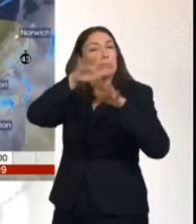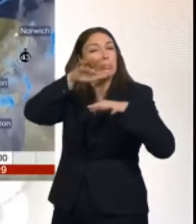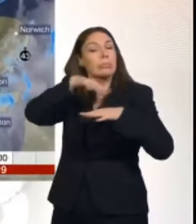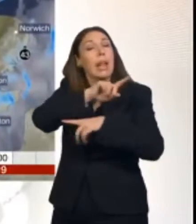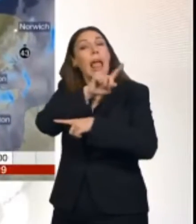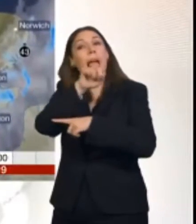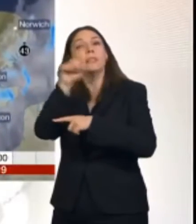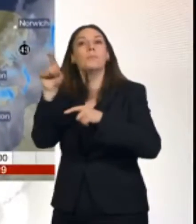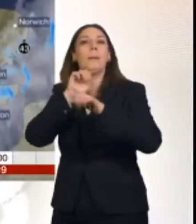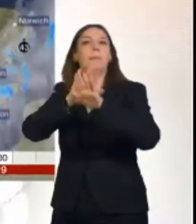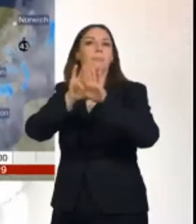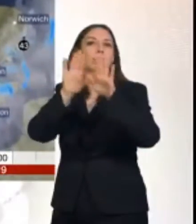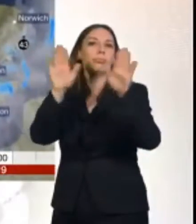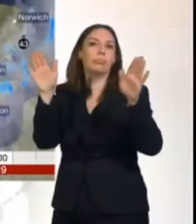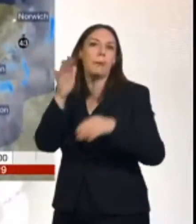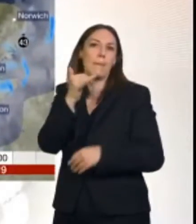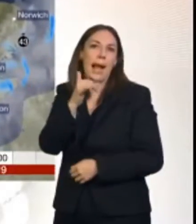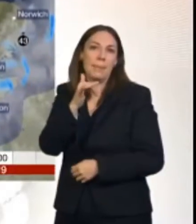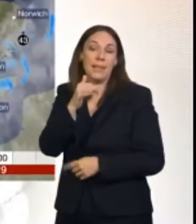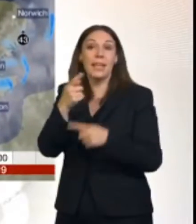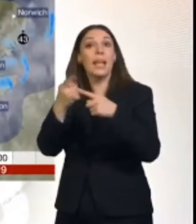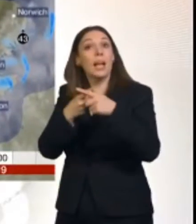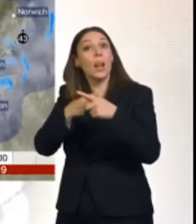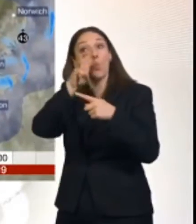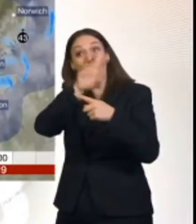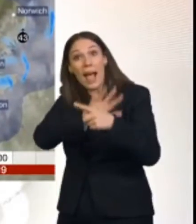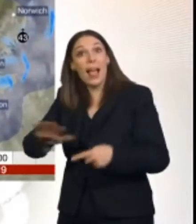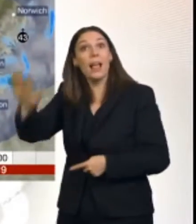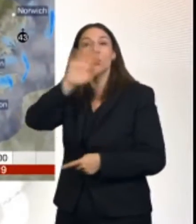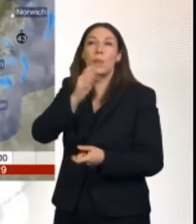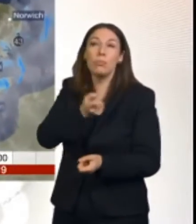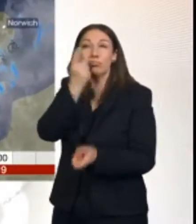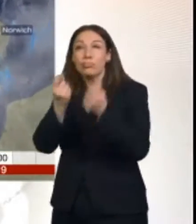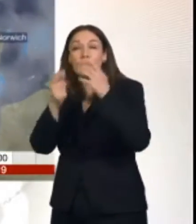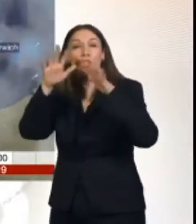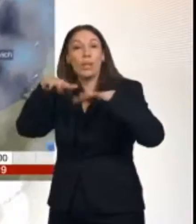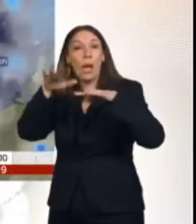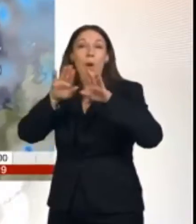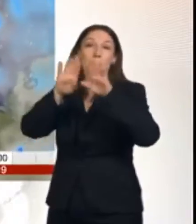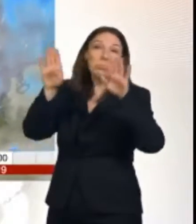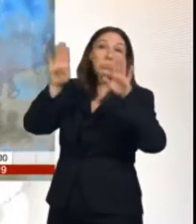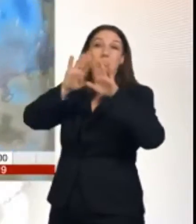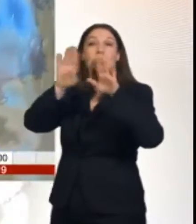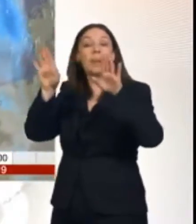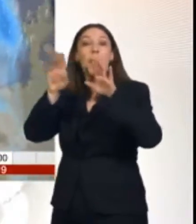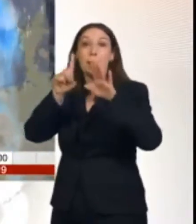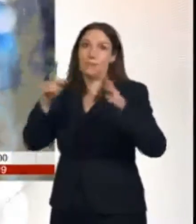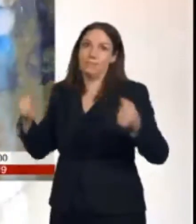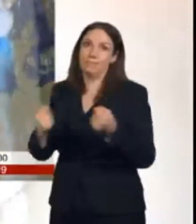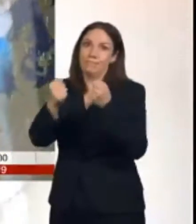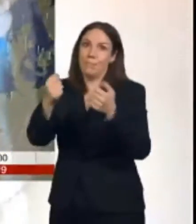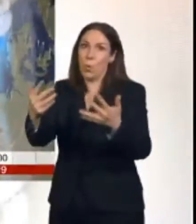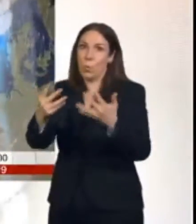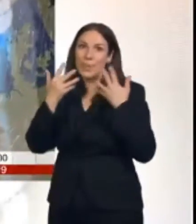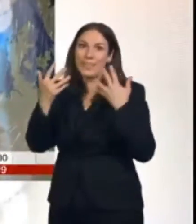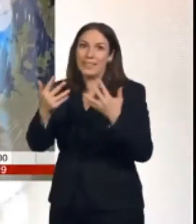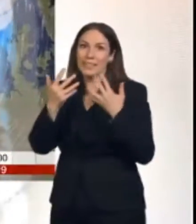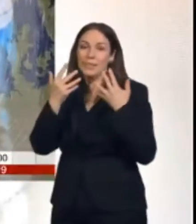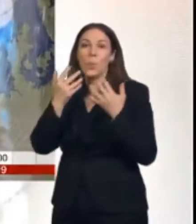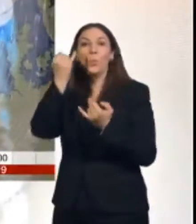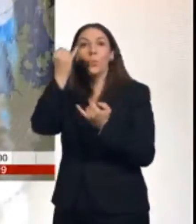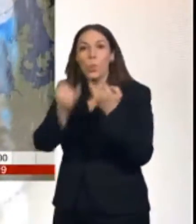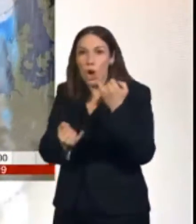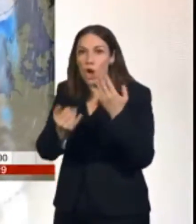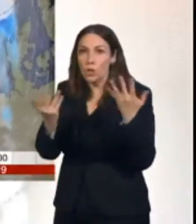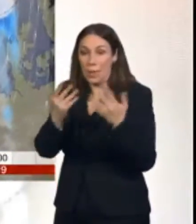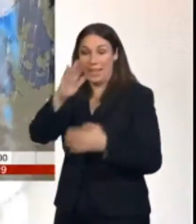And whilst we'll see a few showers across England and Wales. Some breaks in the cloud. Still pretty windy though. Winds scale force just about anywhere. But around the southern western coast.